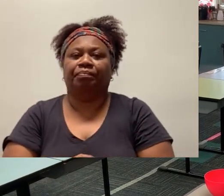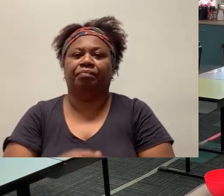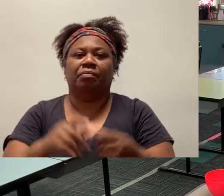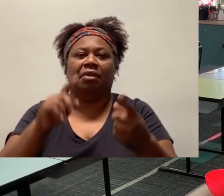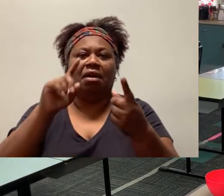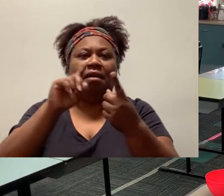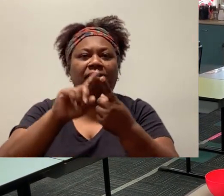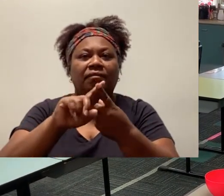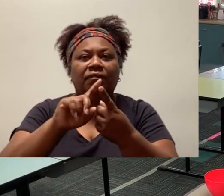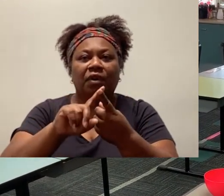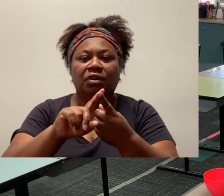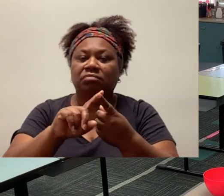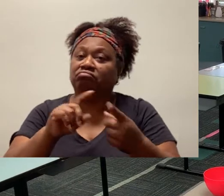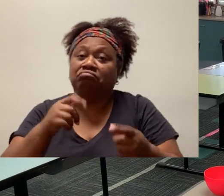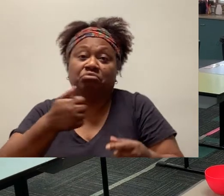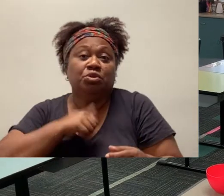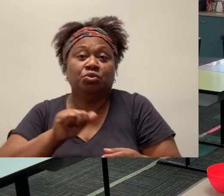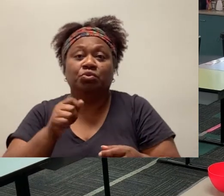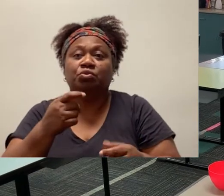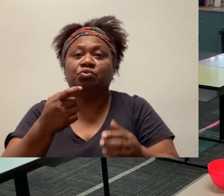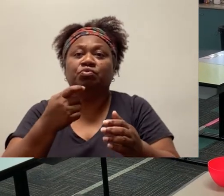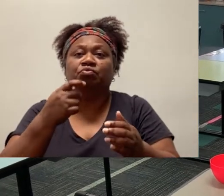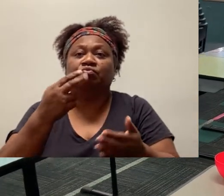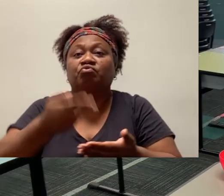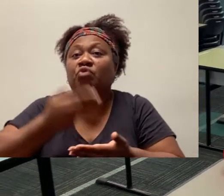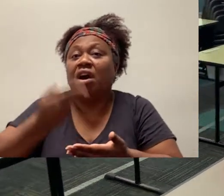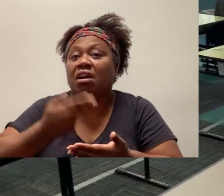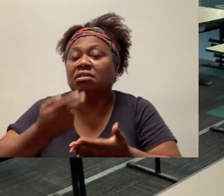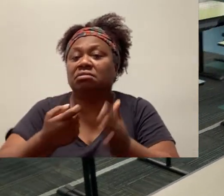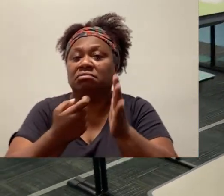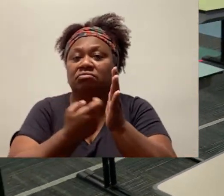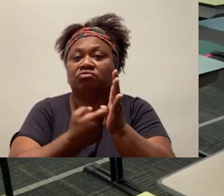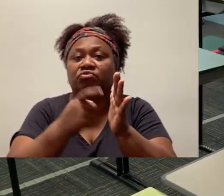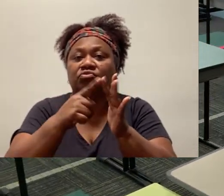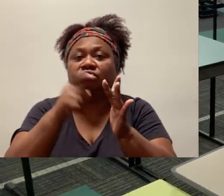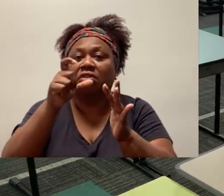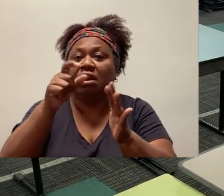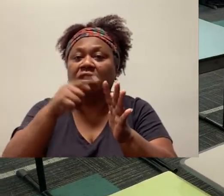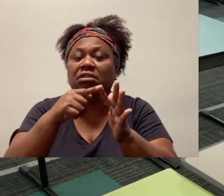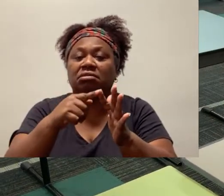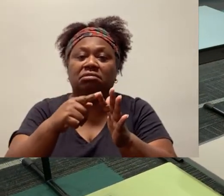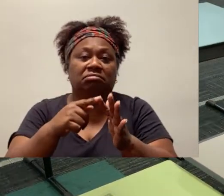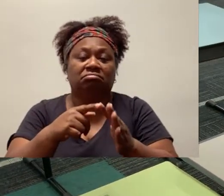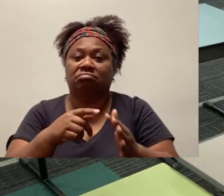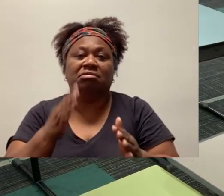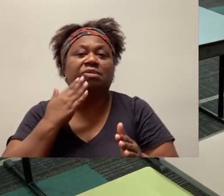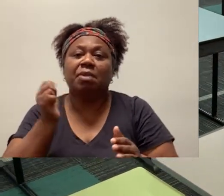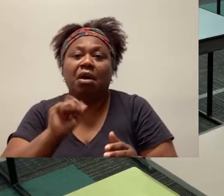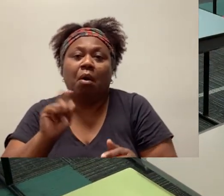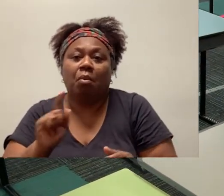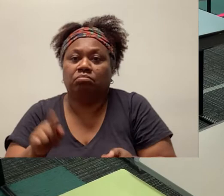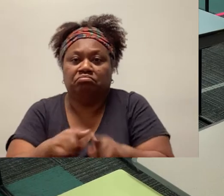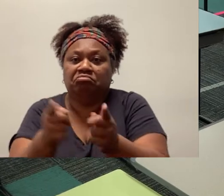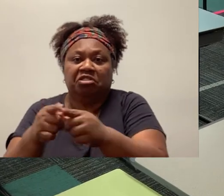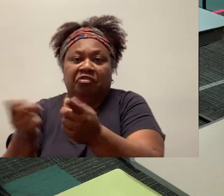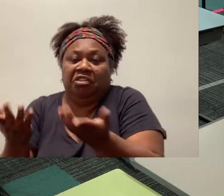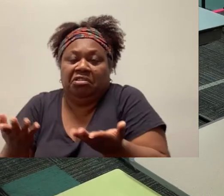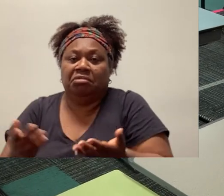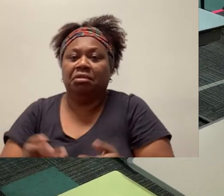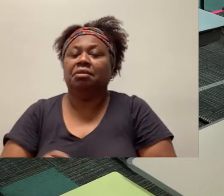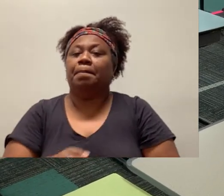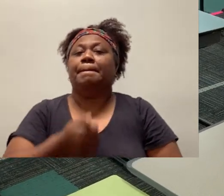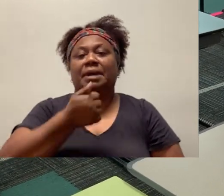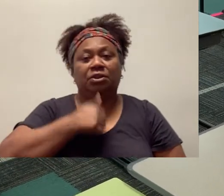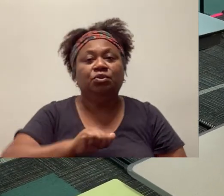letters using some rice. So I've just poured out some rice here. doesn't matter what kind of rice you want to use. And the first thing I'm going to do is I'm going to try and make some